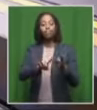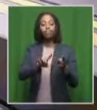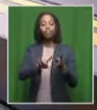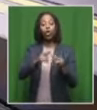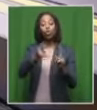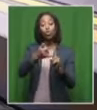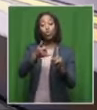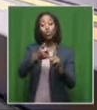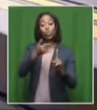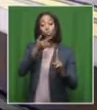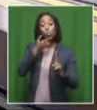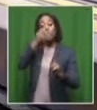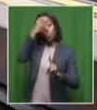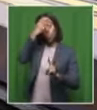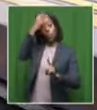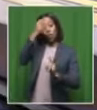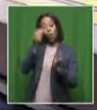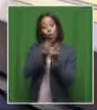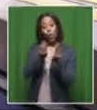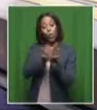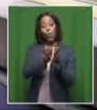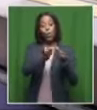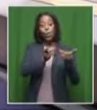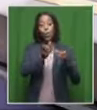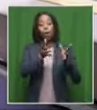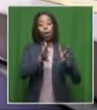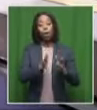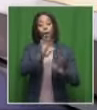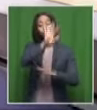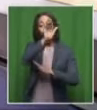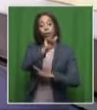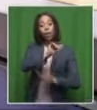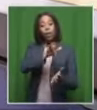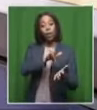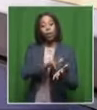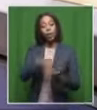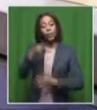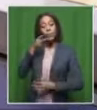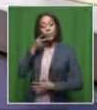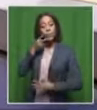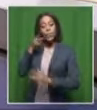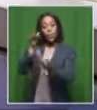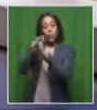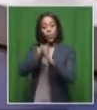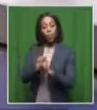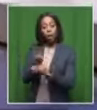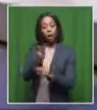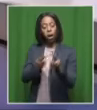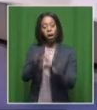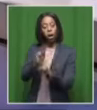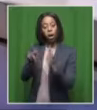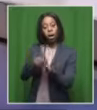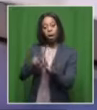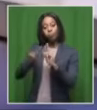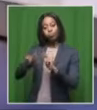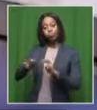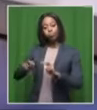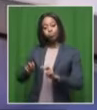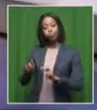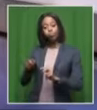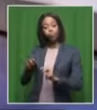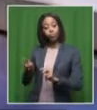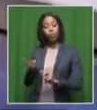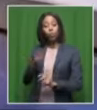joining us virtually the head of the school and director of the Africa Center for Tobacco Industry Monitoring and